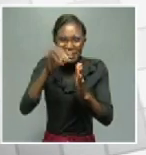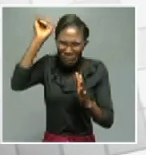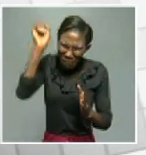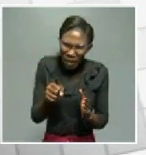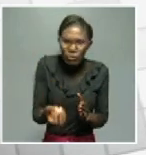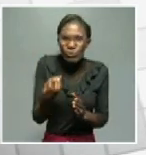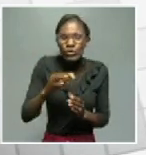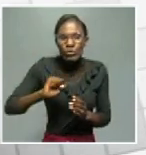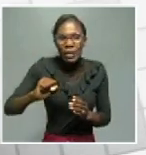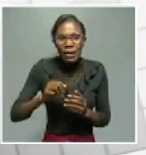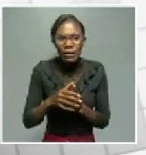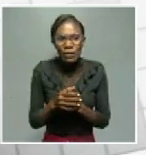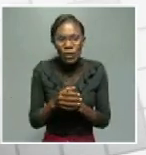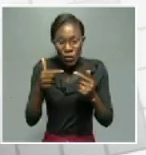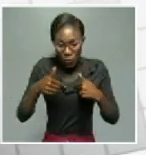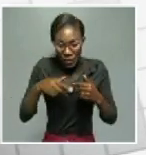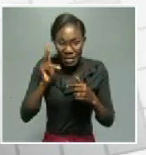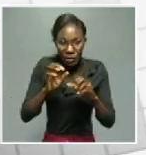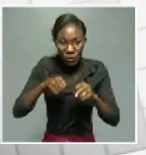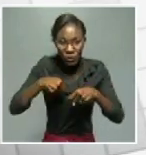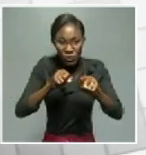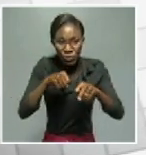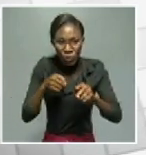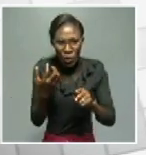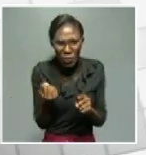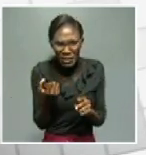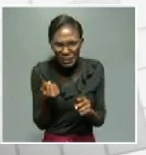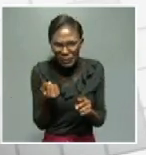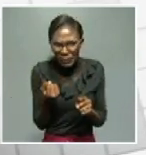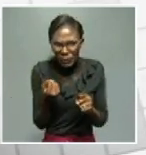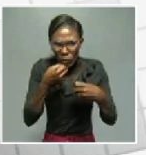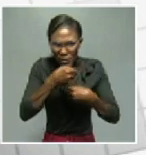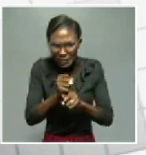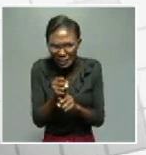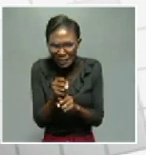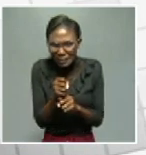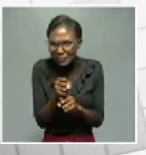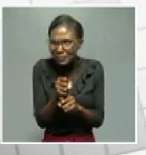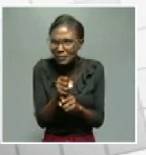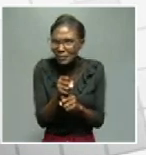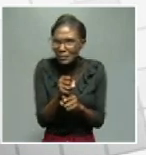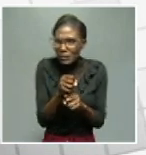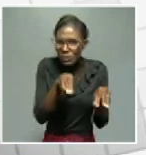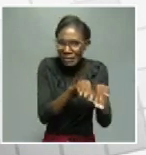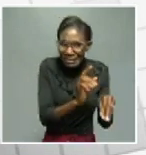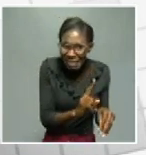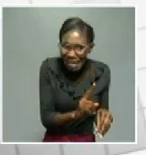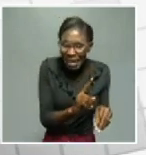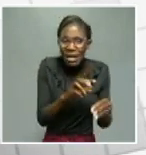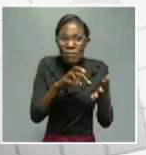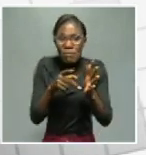we are coming up with a concept in the Shodanjupa region, which is gaining momentum, whereby we are creating suburbs